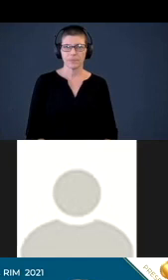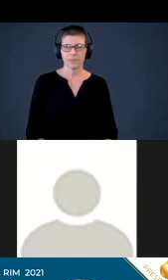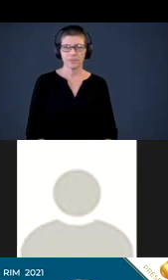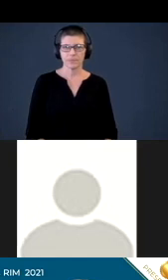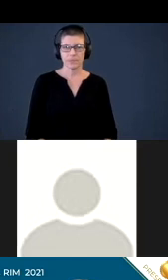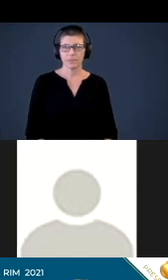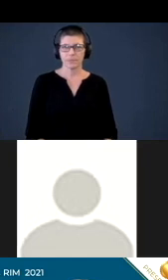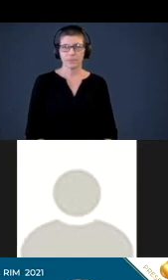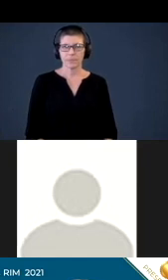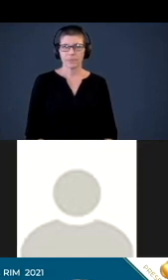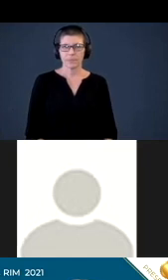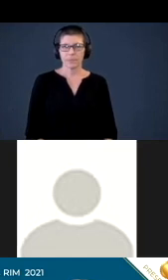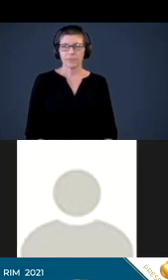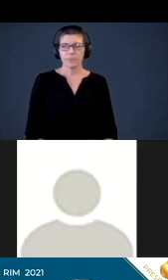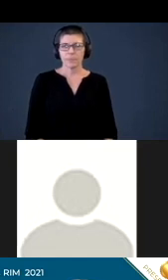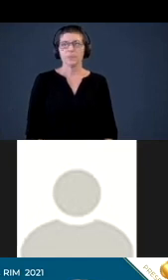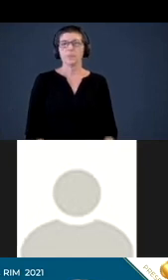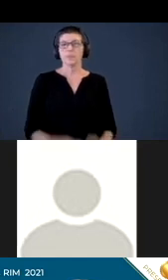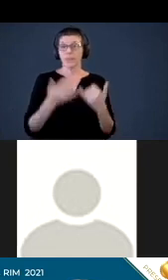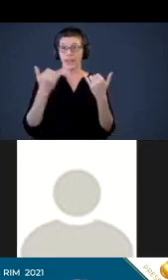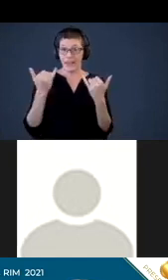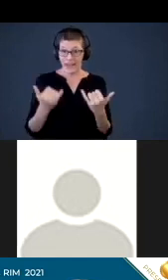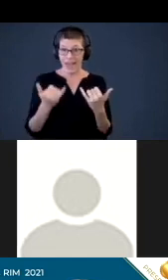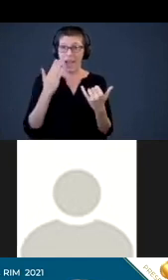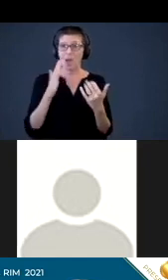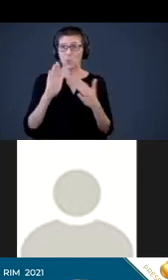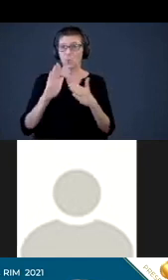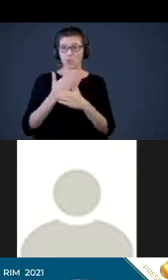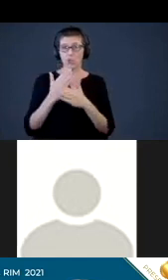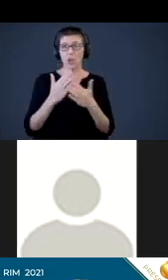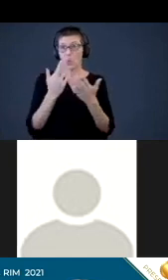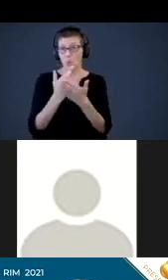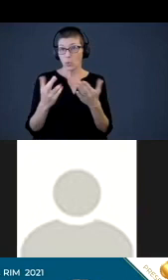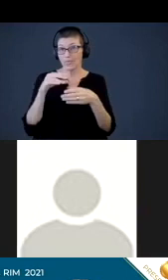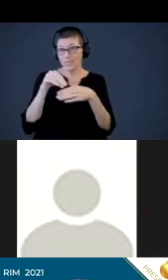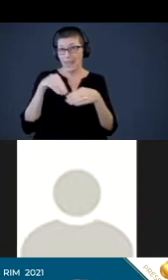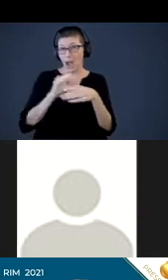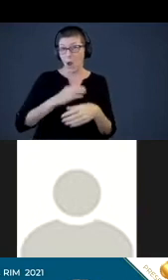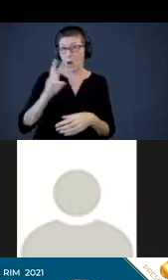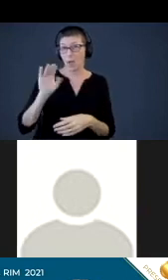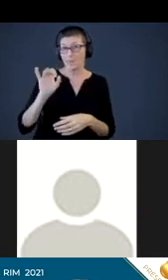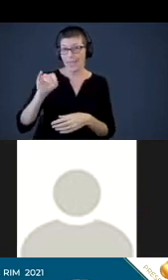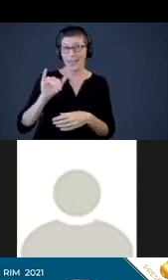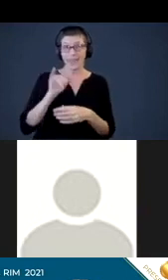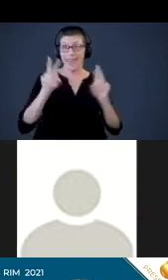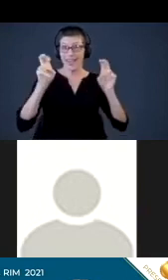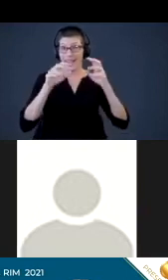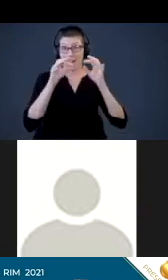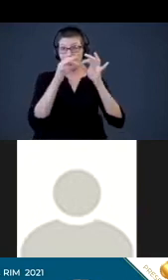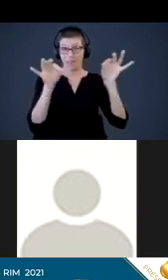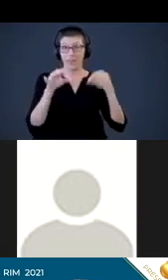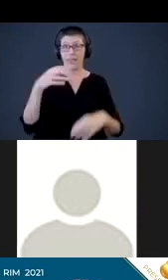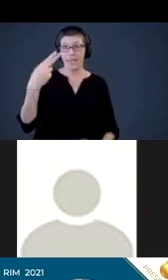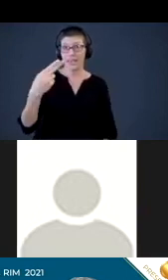Now we're going to share with you the resources available on our website. The title of this slide is HVAC,